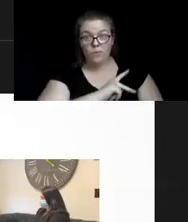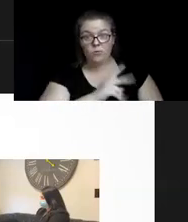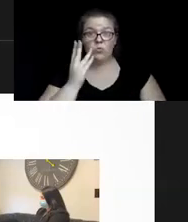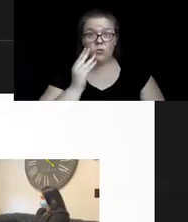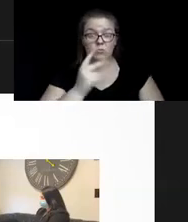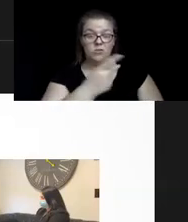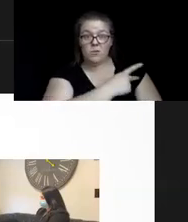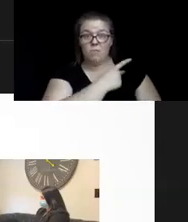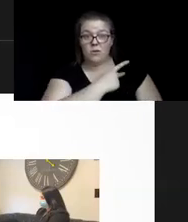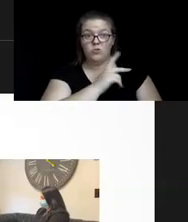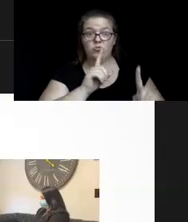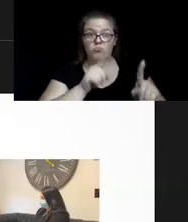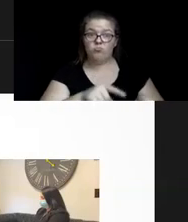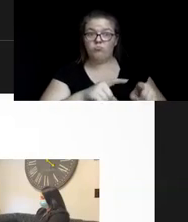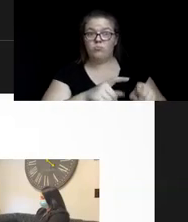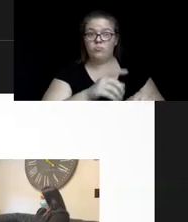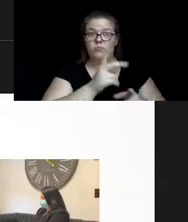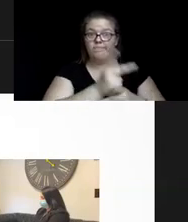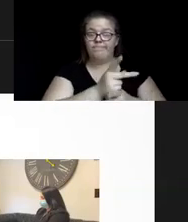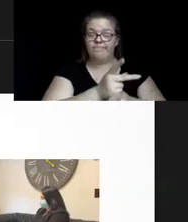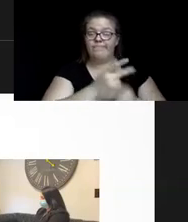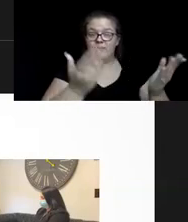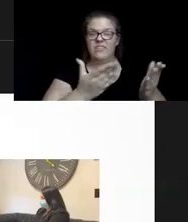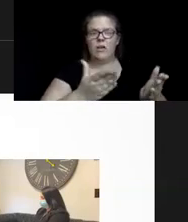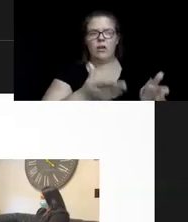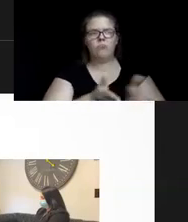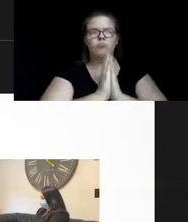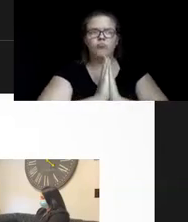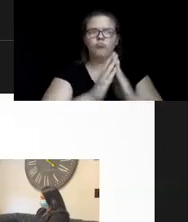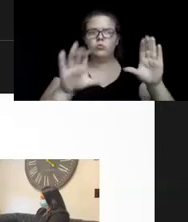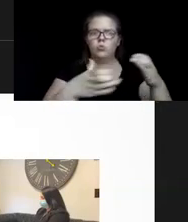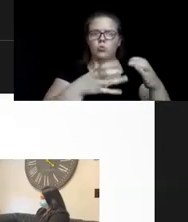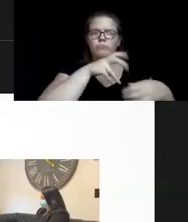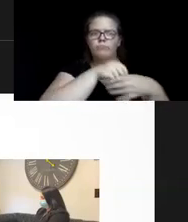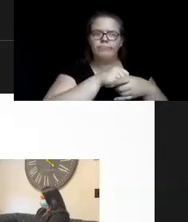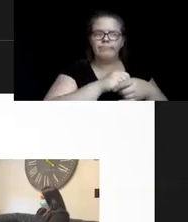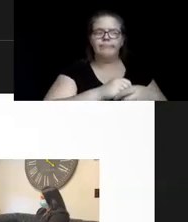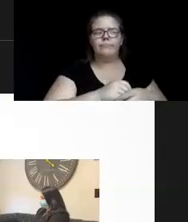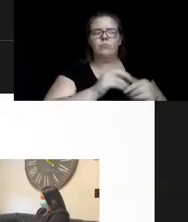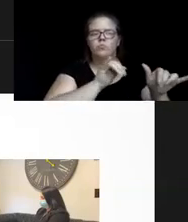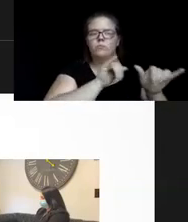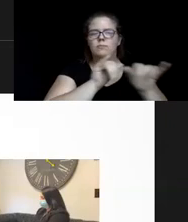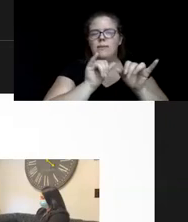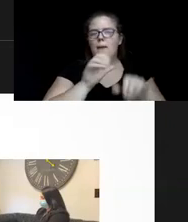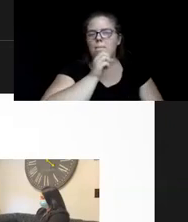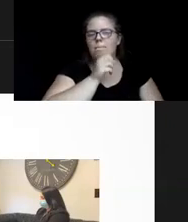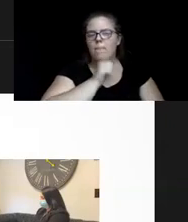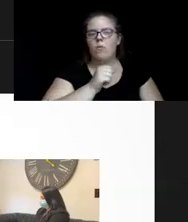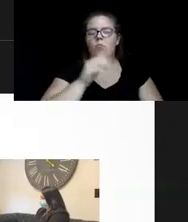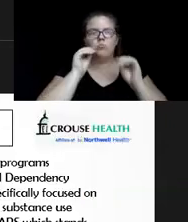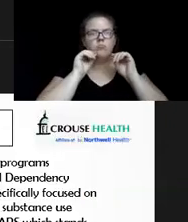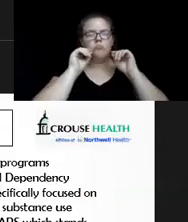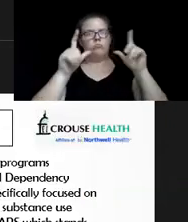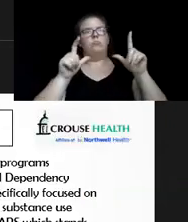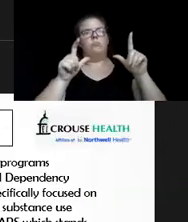seek care here often ask for a group to be in with people of their age. And they're surprised to learn that we actually have one.